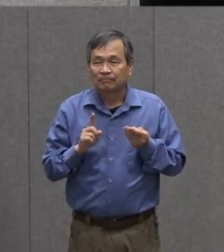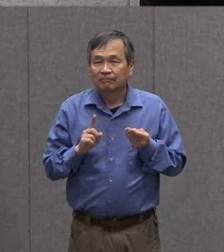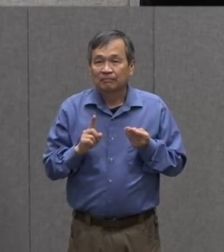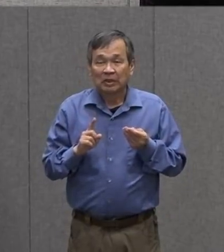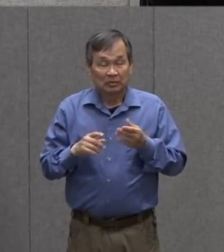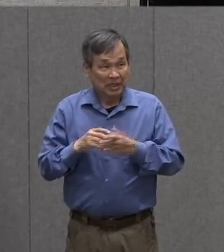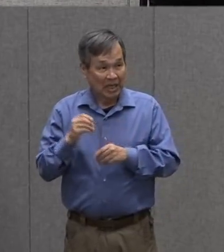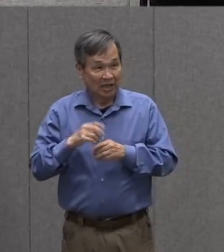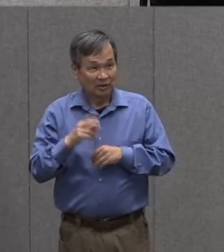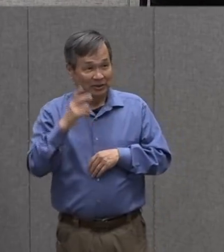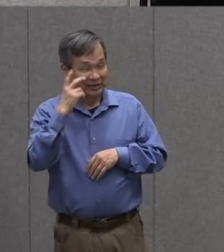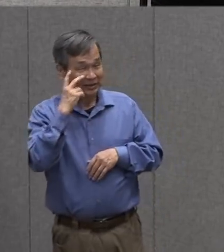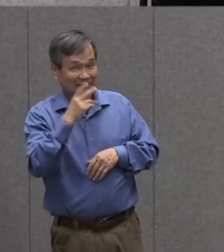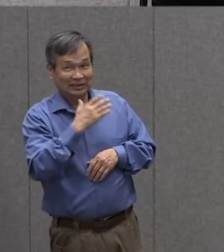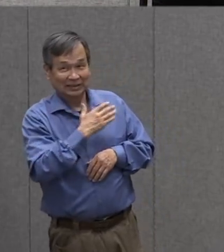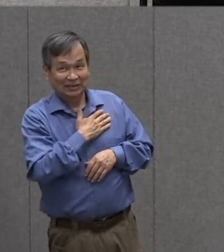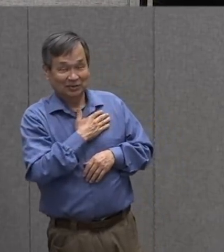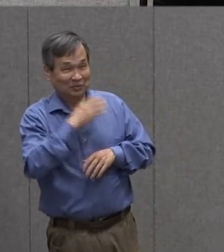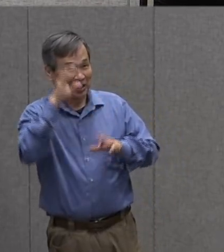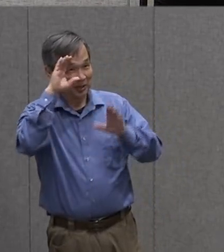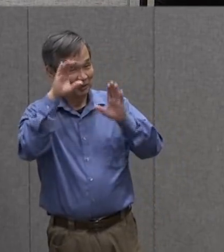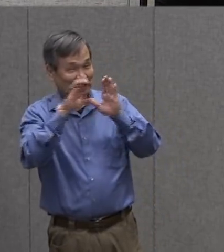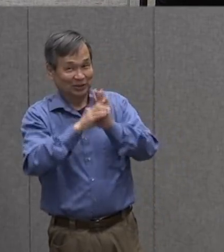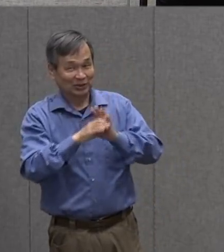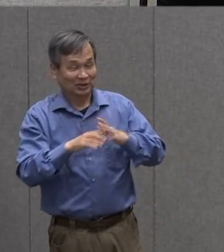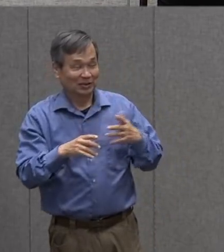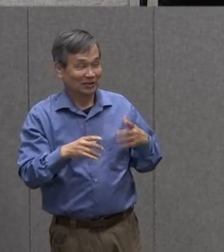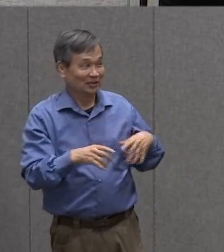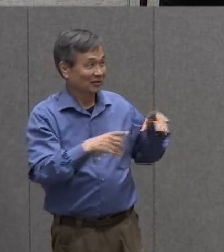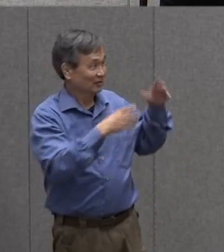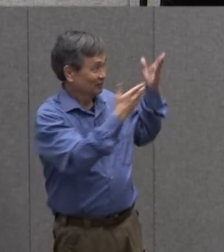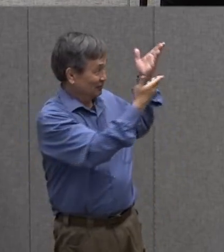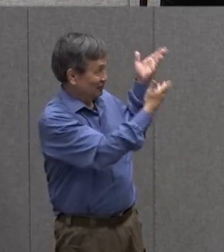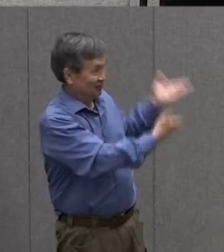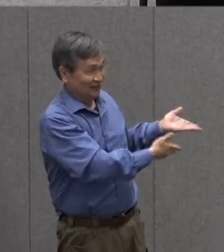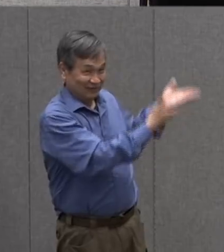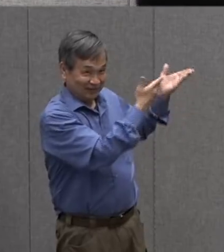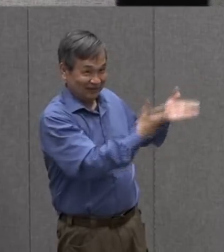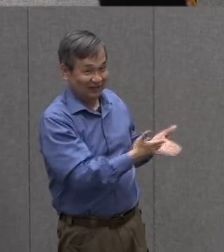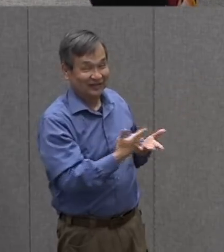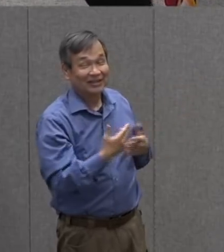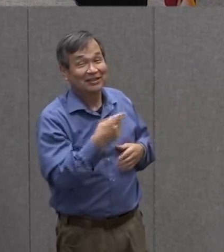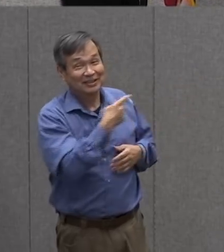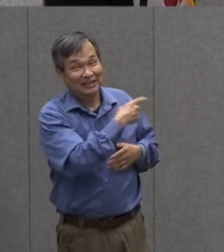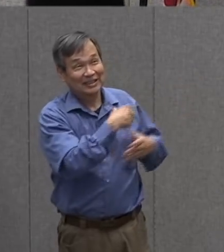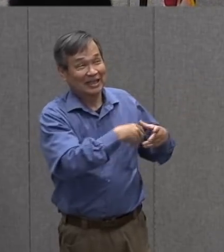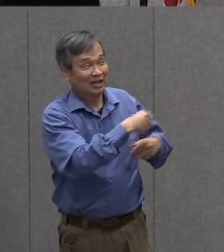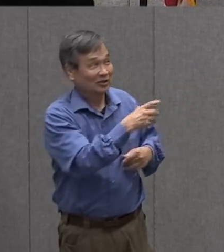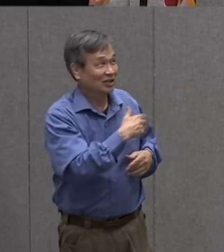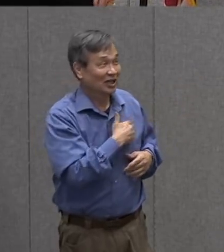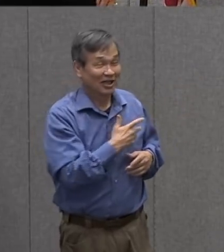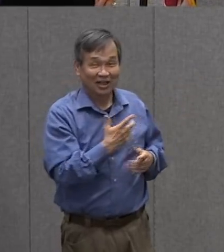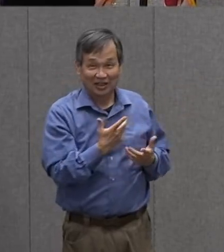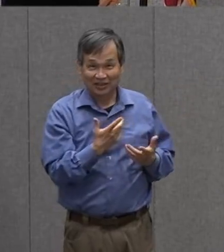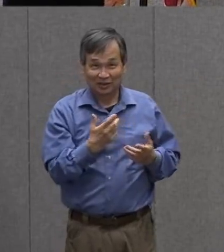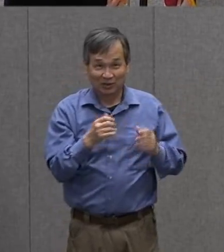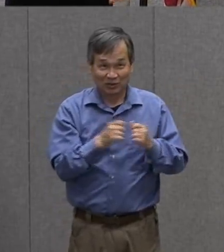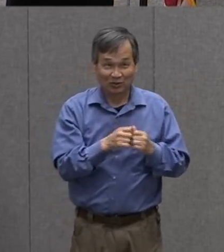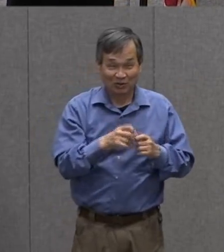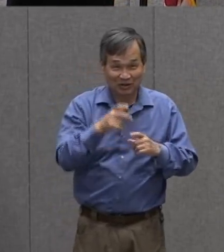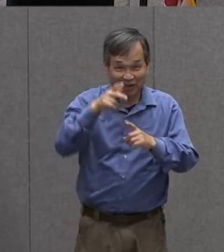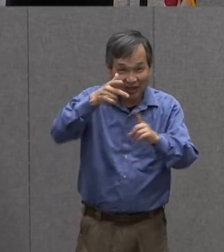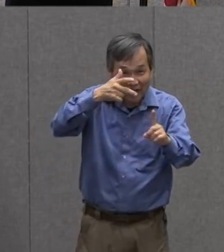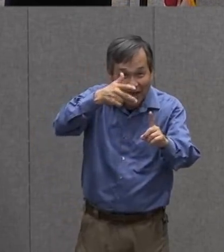outside this is my rendition of outside since we couldn't get outside and take the cameras outside today we brought the outside into you